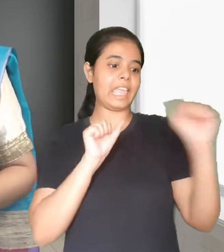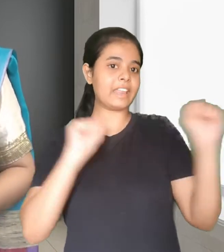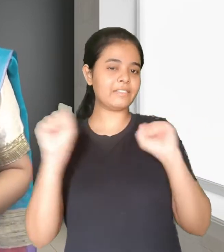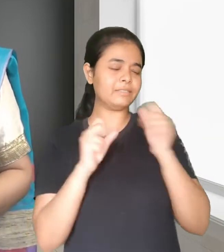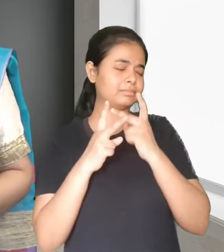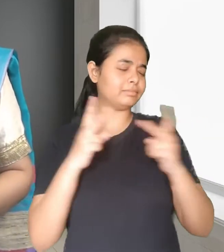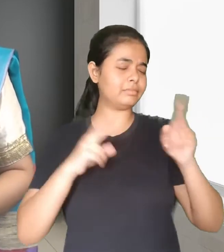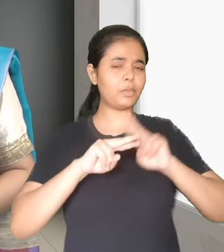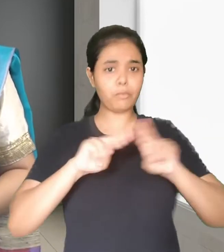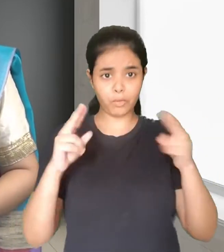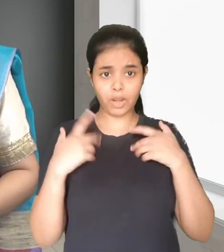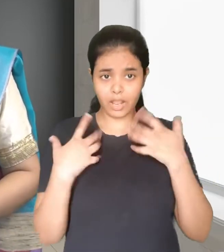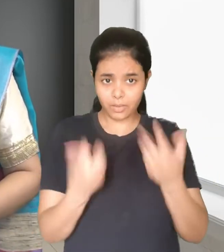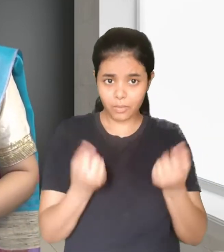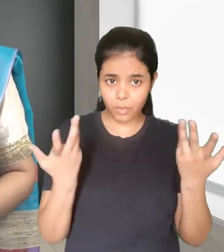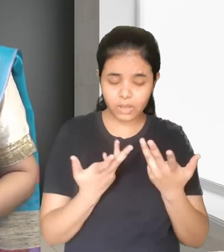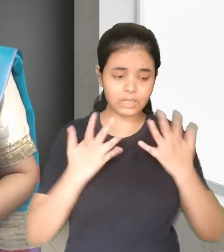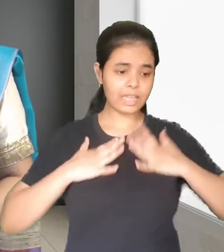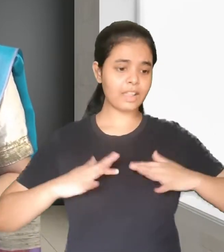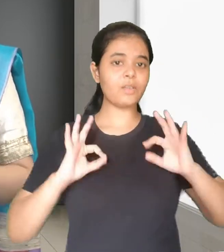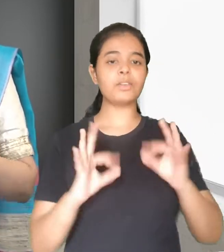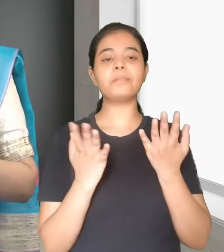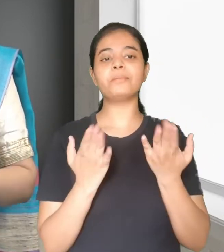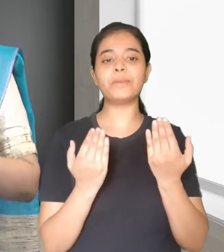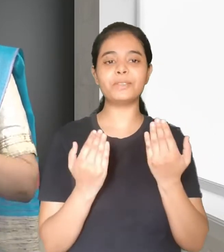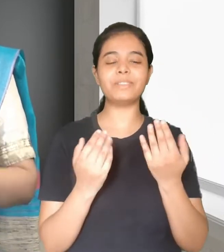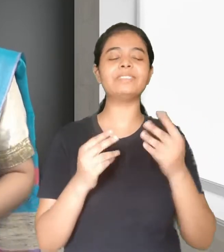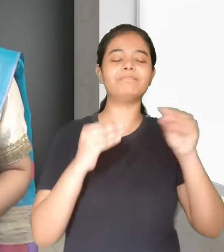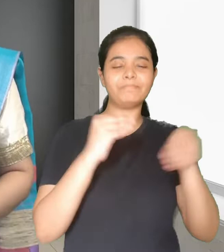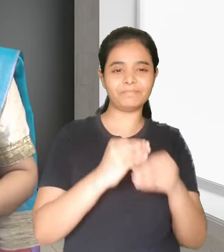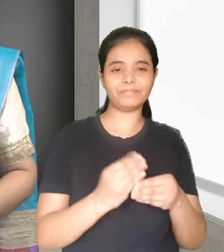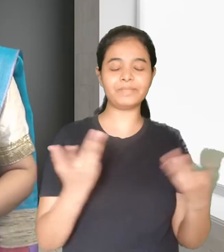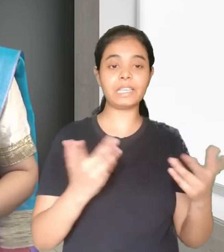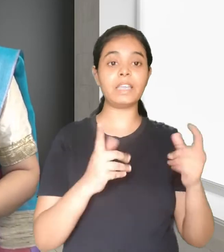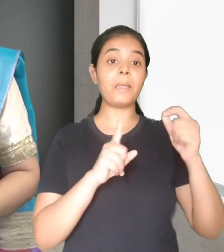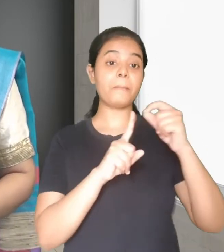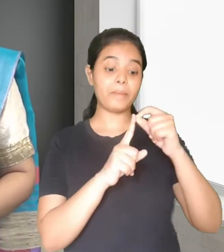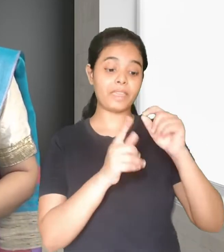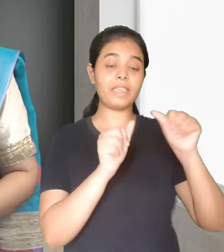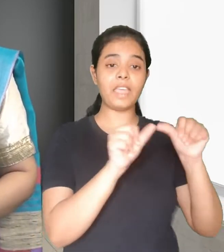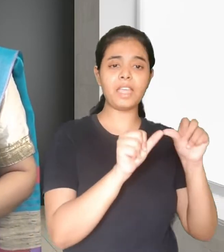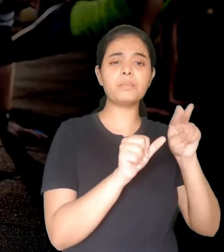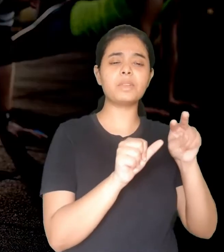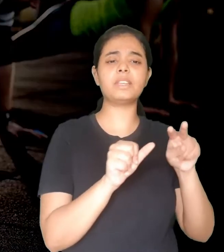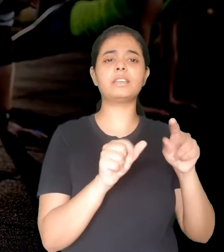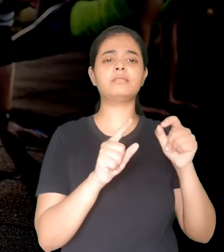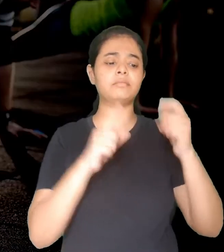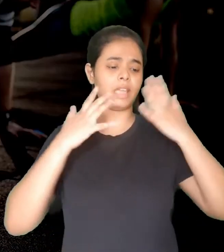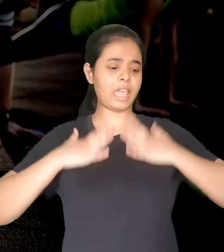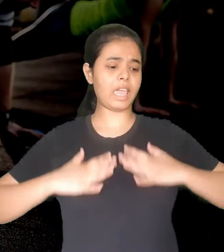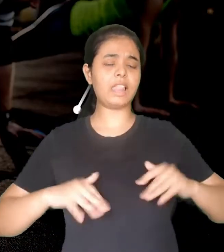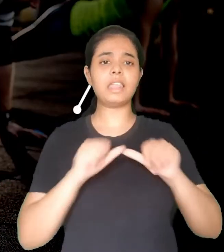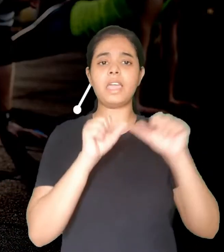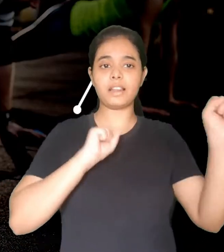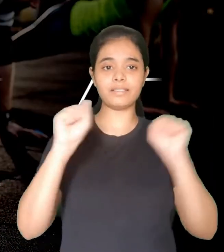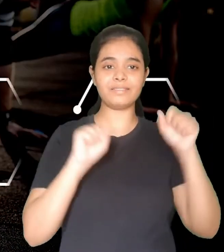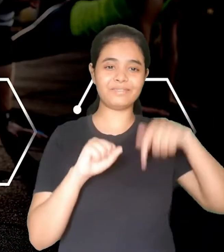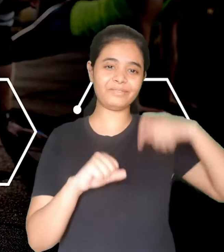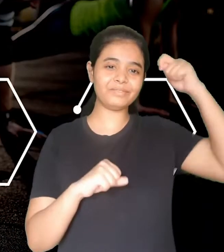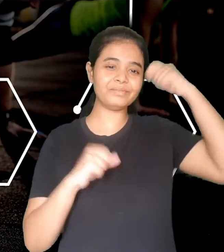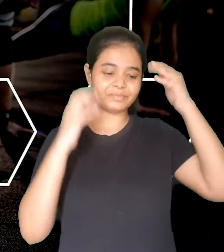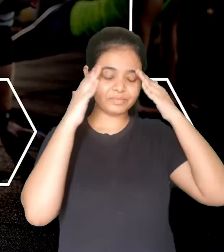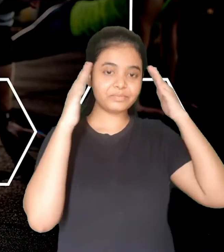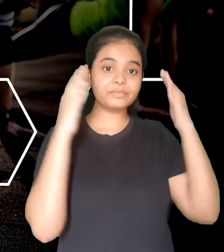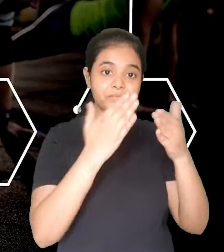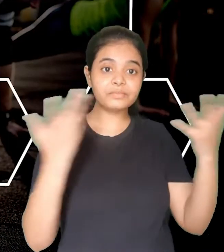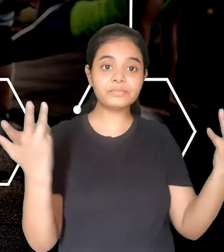round well being. Of these factors being physically active is the most important. In this module, we will